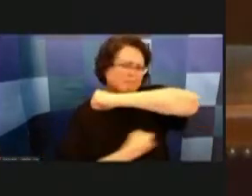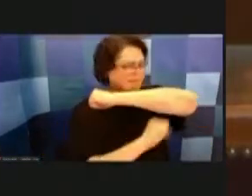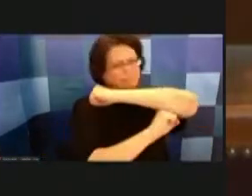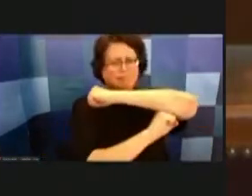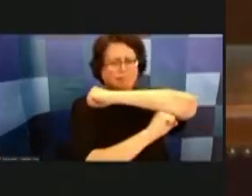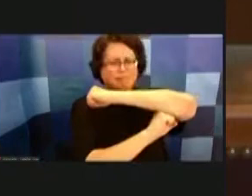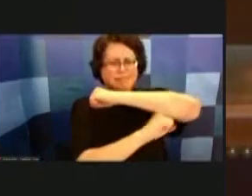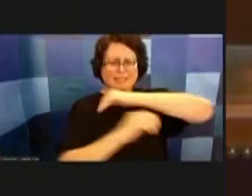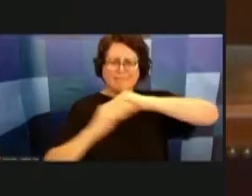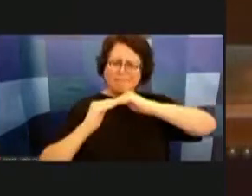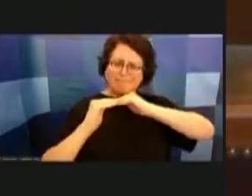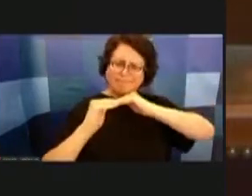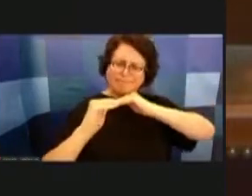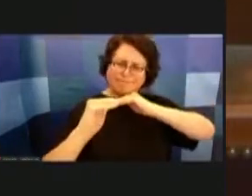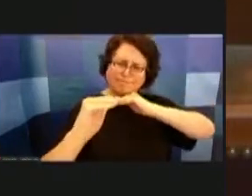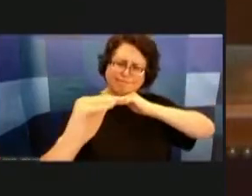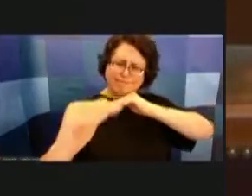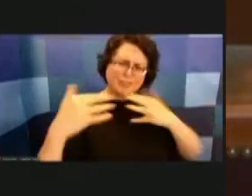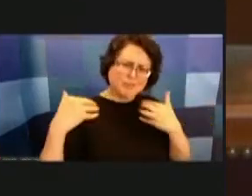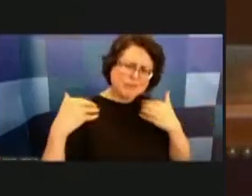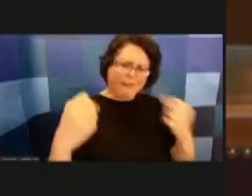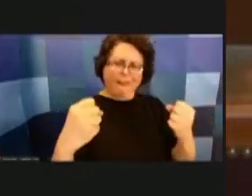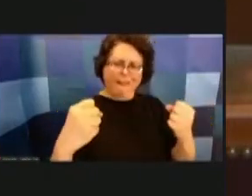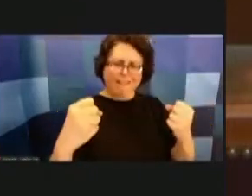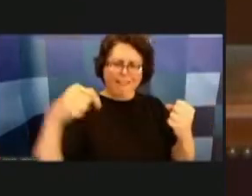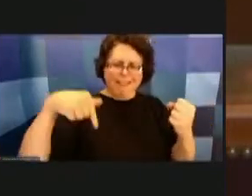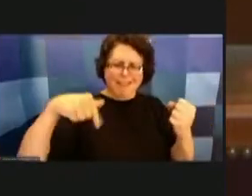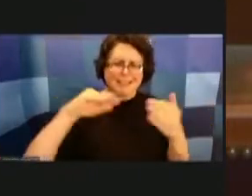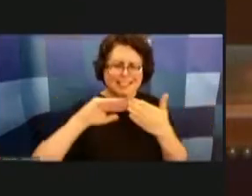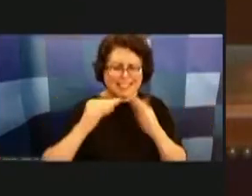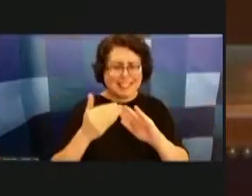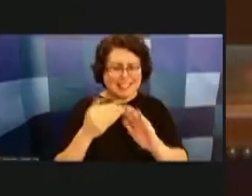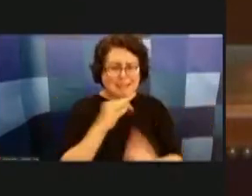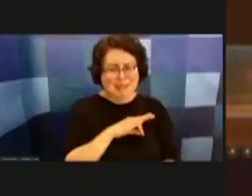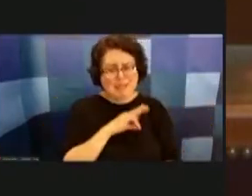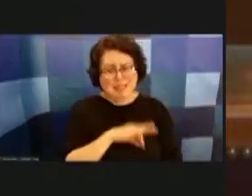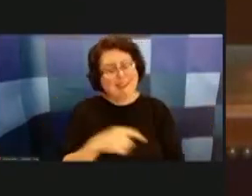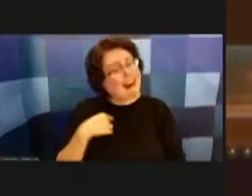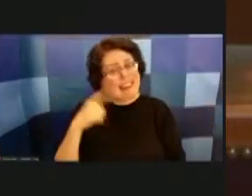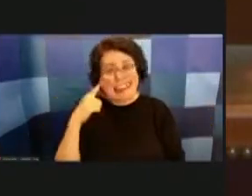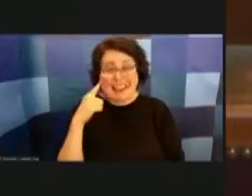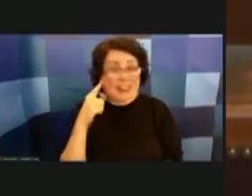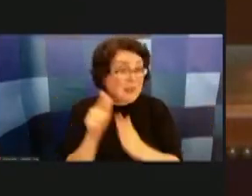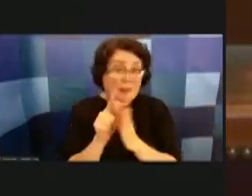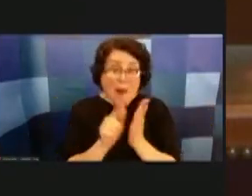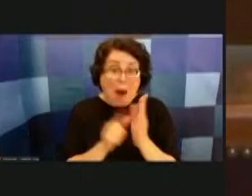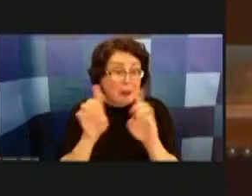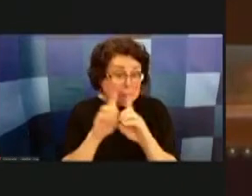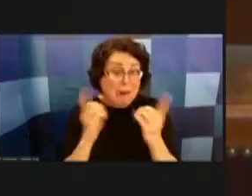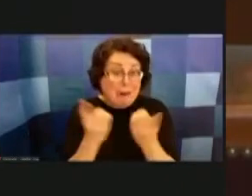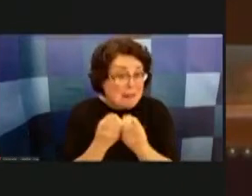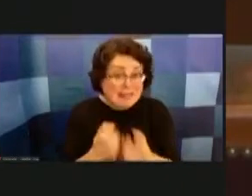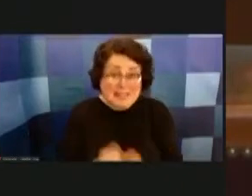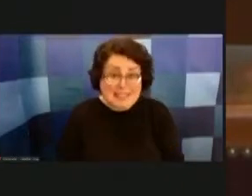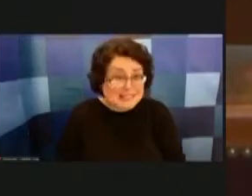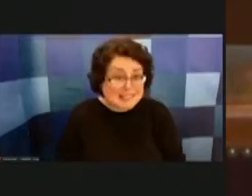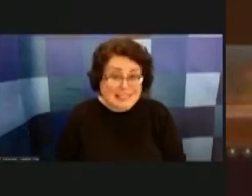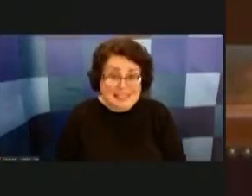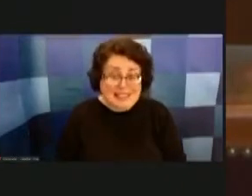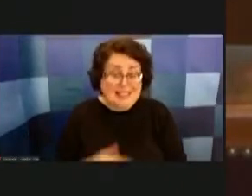strength in our city um i think the law department may be